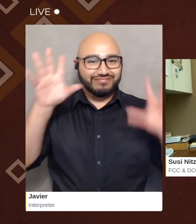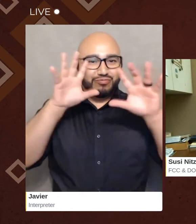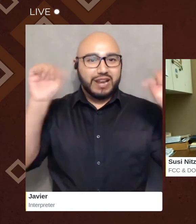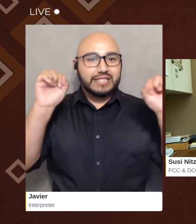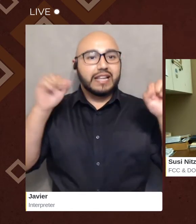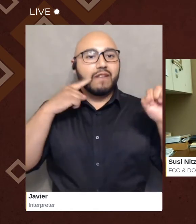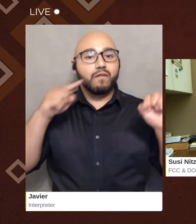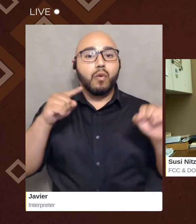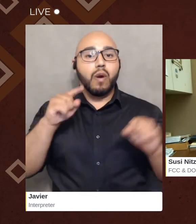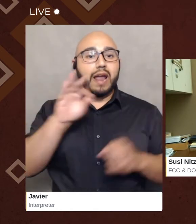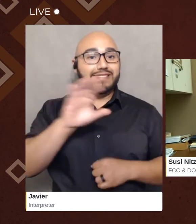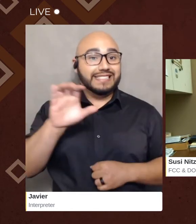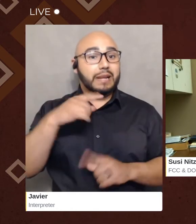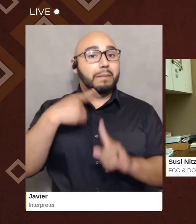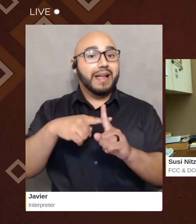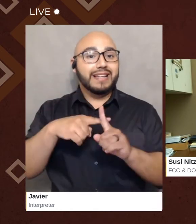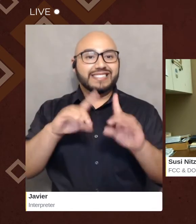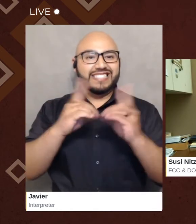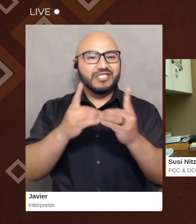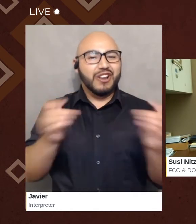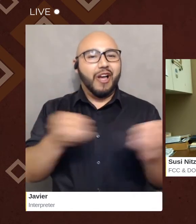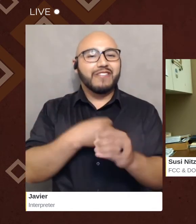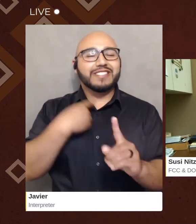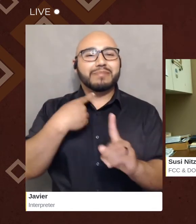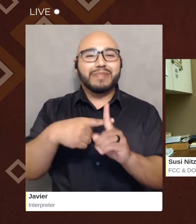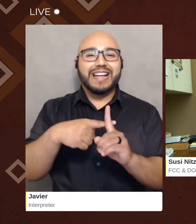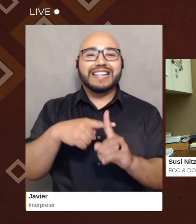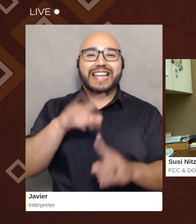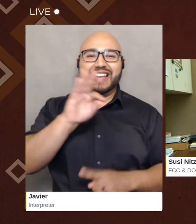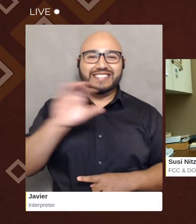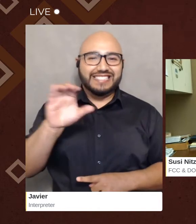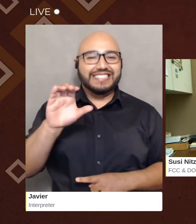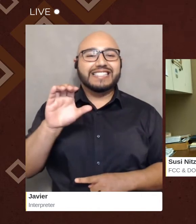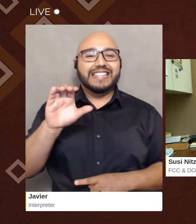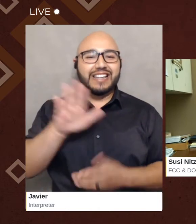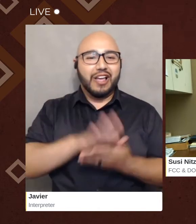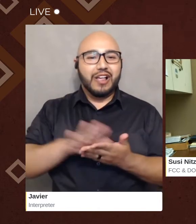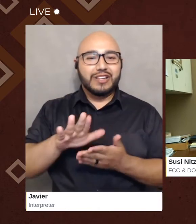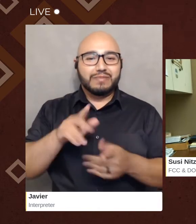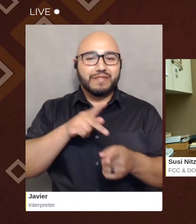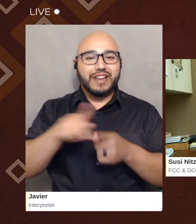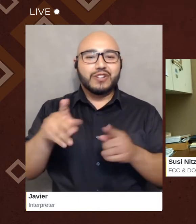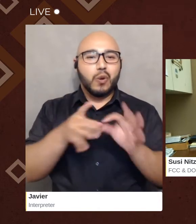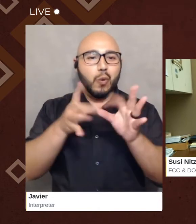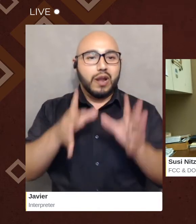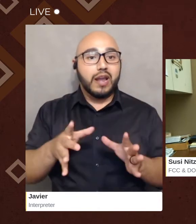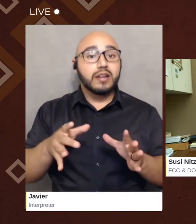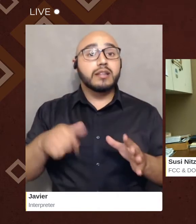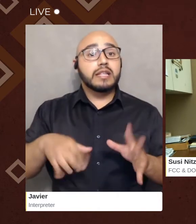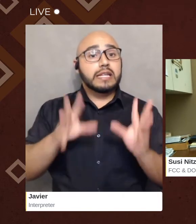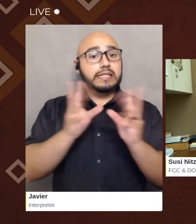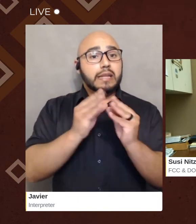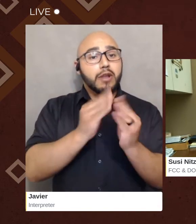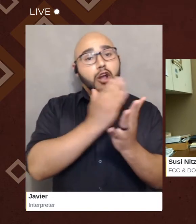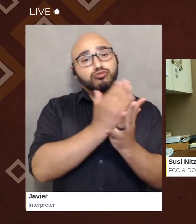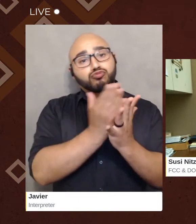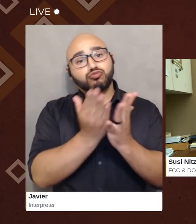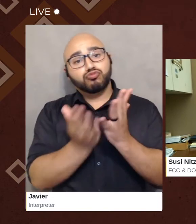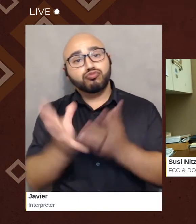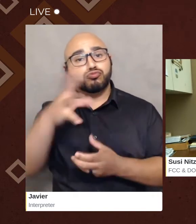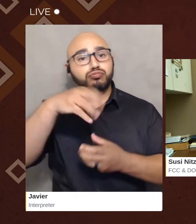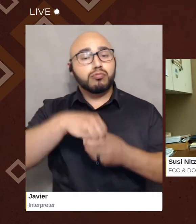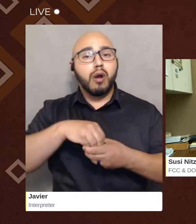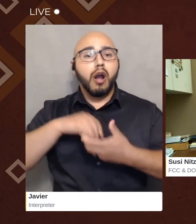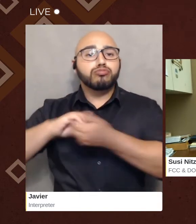Office, and I'm also the Fresno City College Professional Development Coordinator. These seminars are part of a joint effort